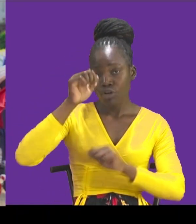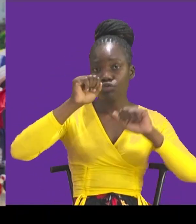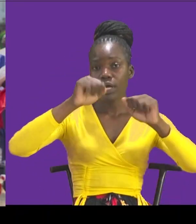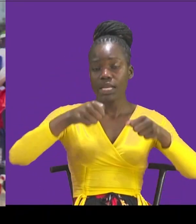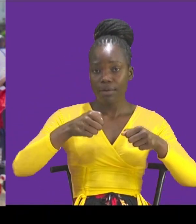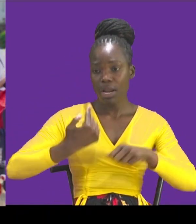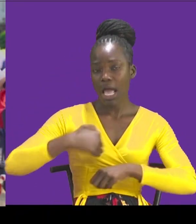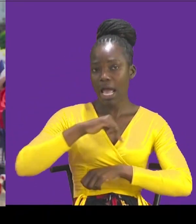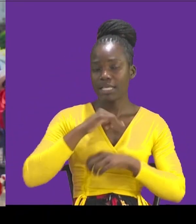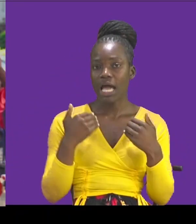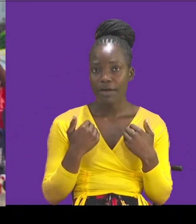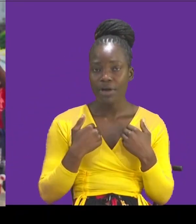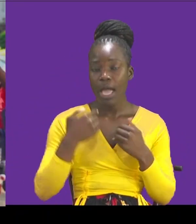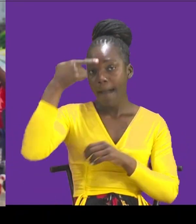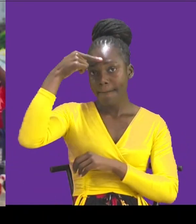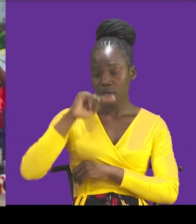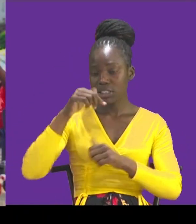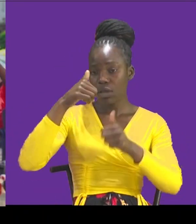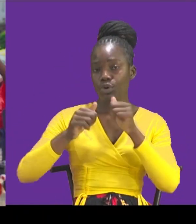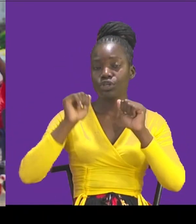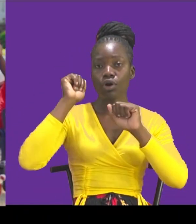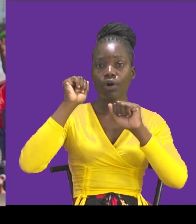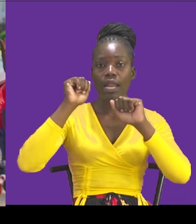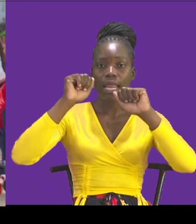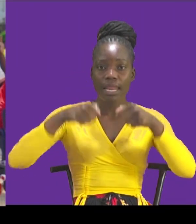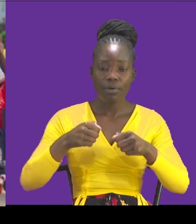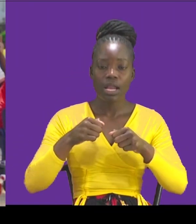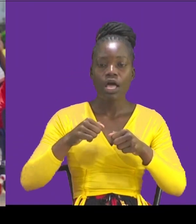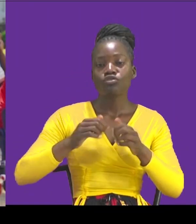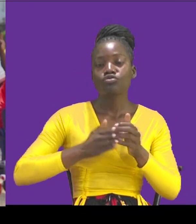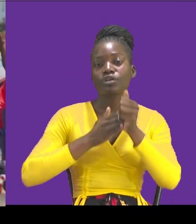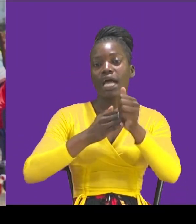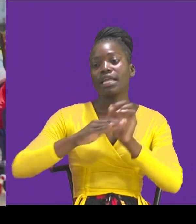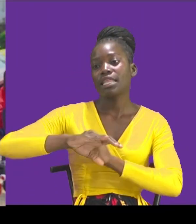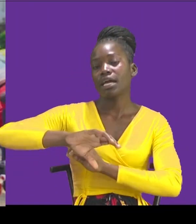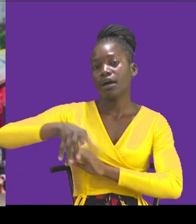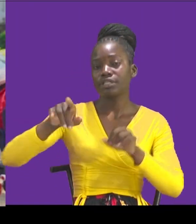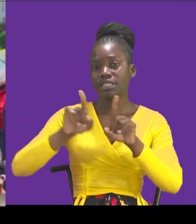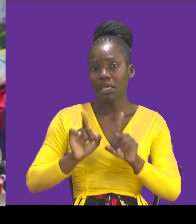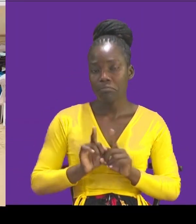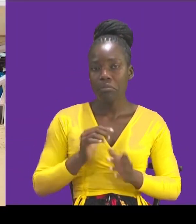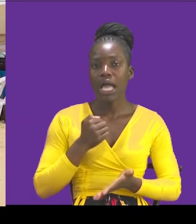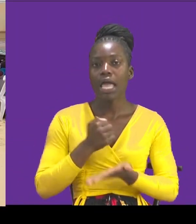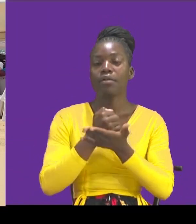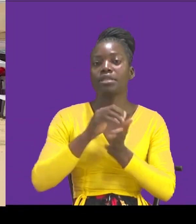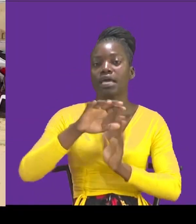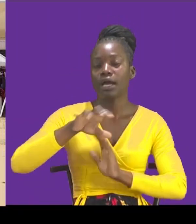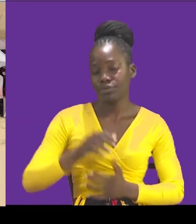us to have a policy which will be able to guide the county and also put things on order in this county.